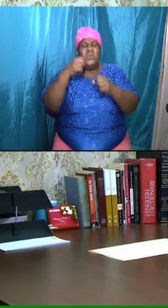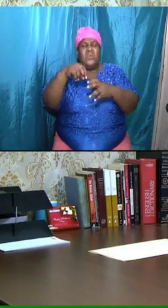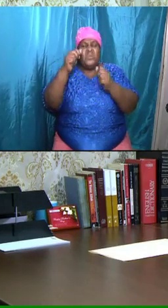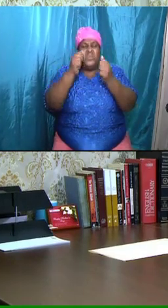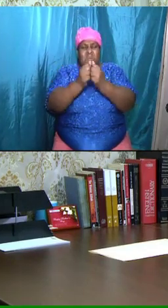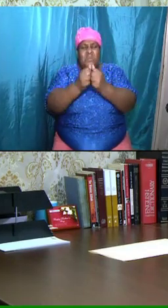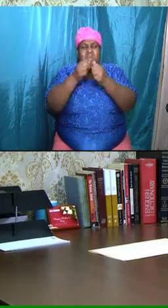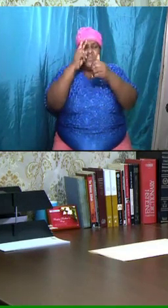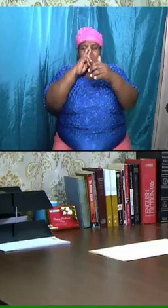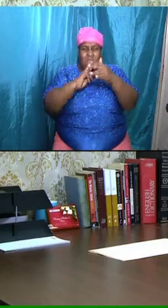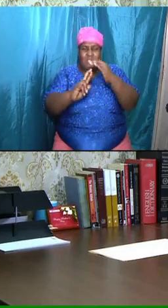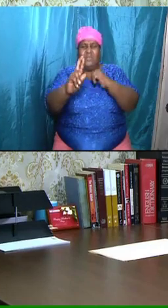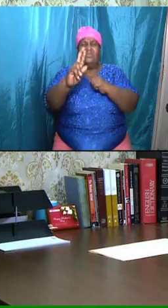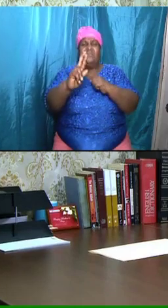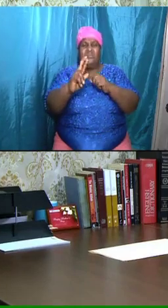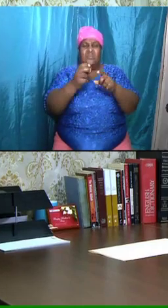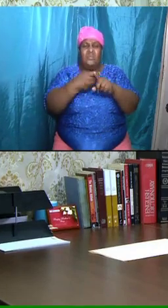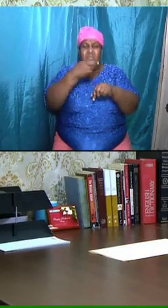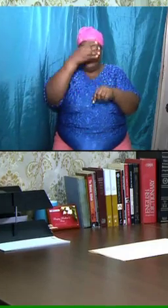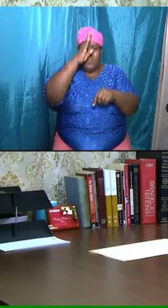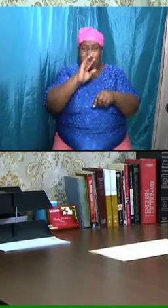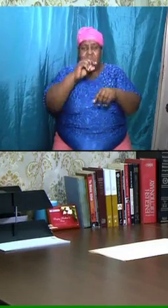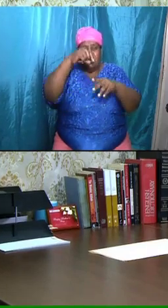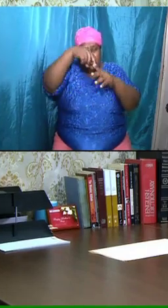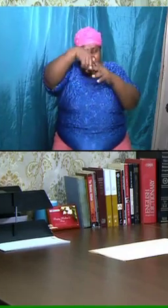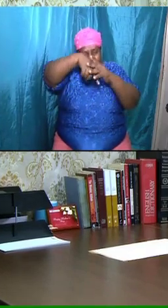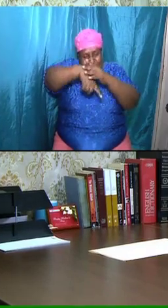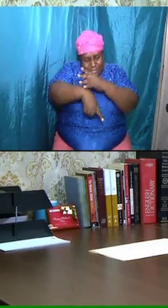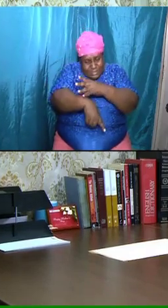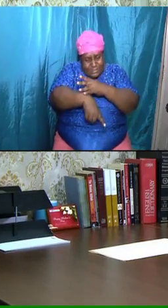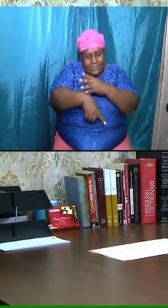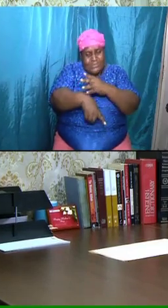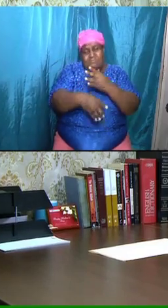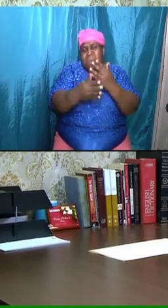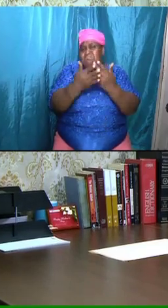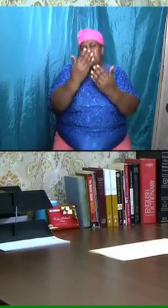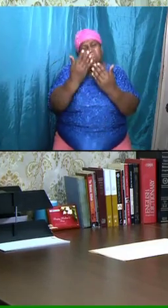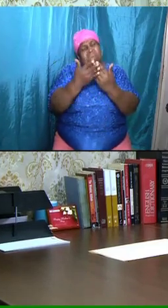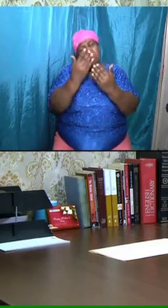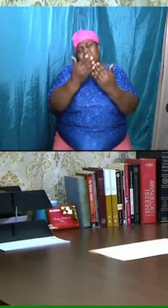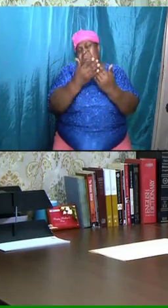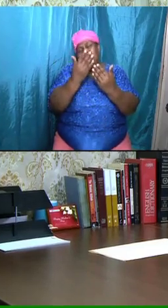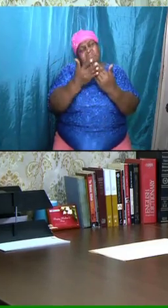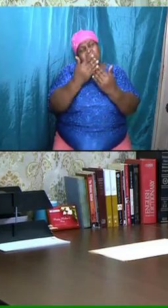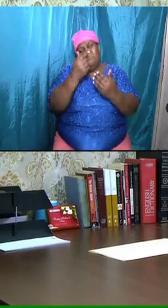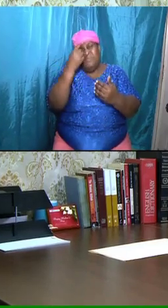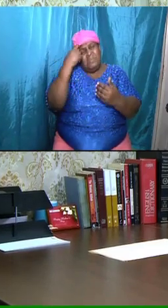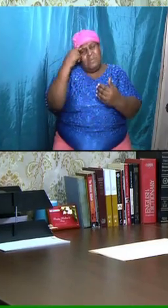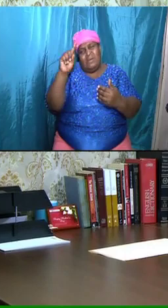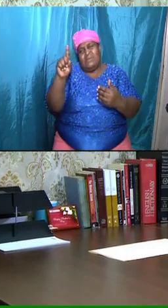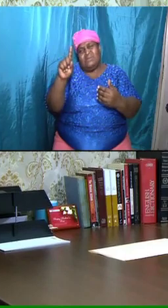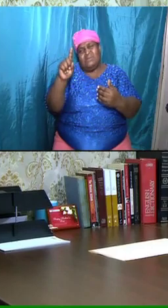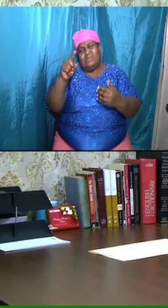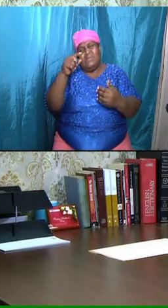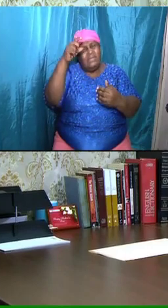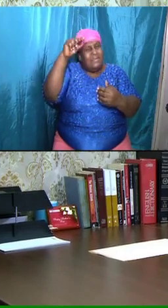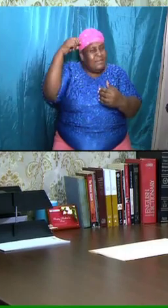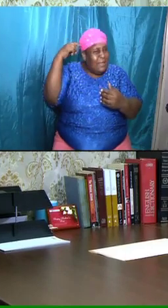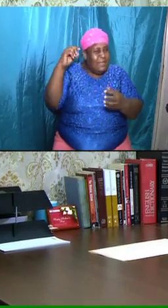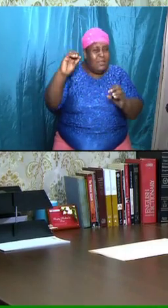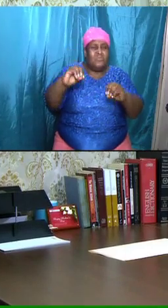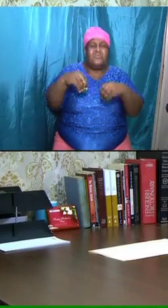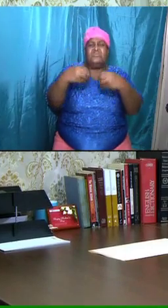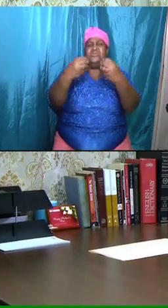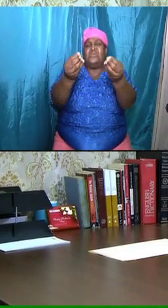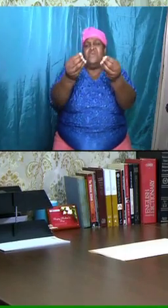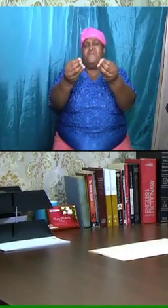deeper than any of the others. Simply because he was given some of